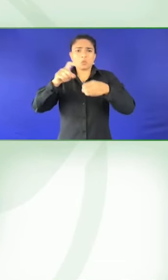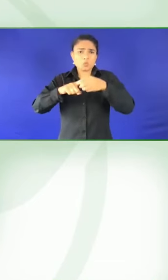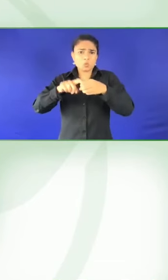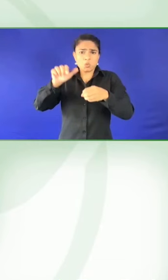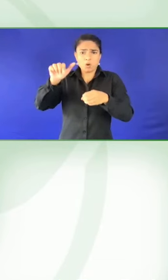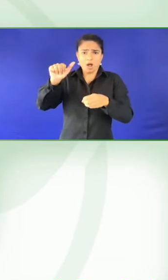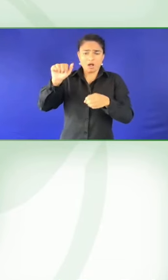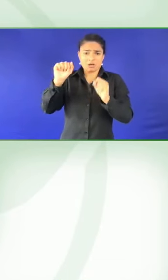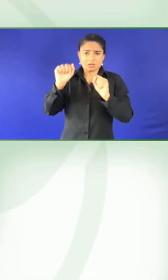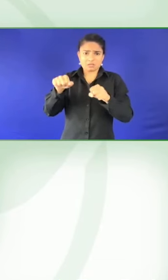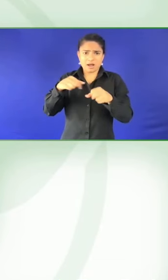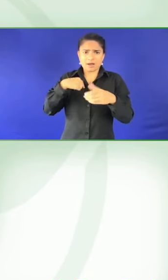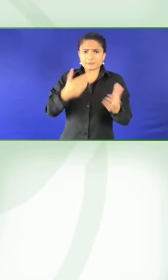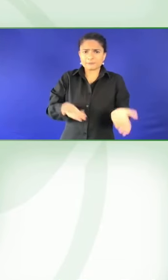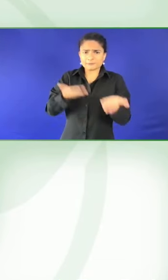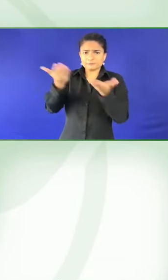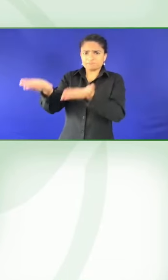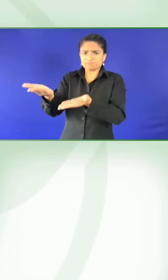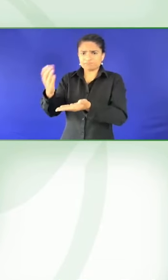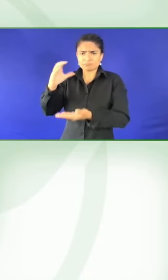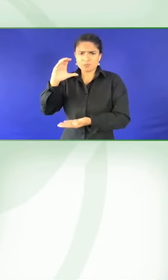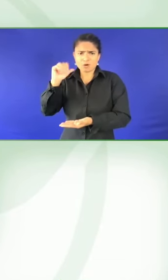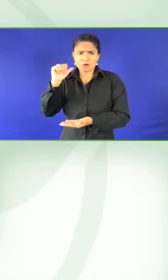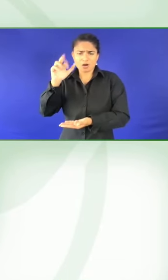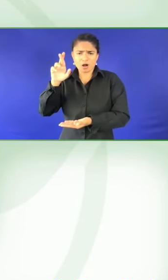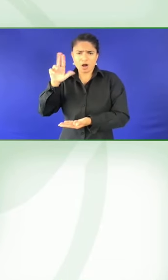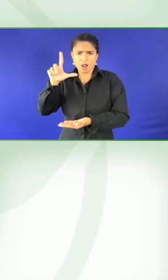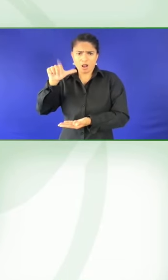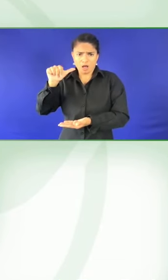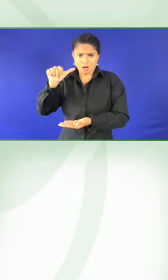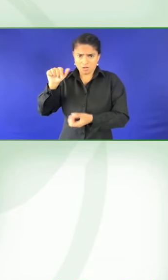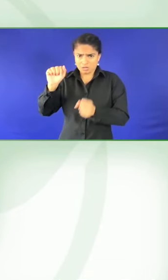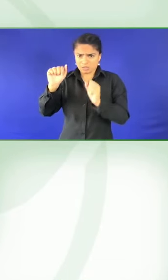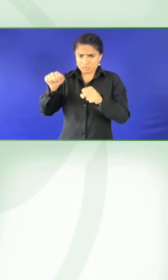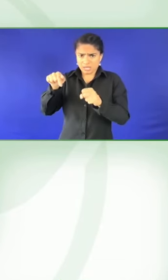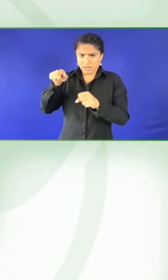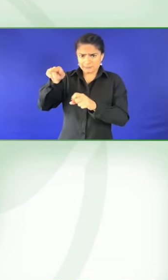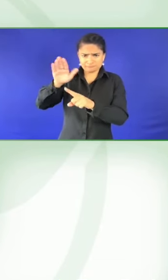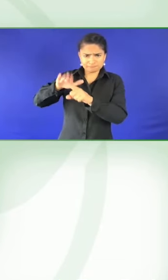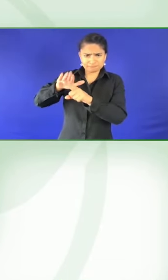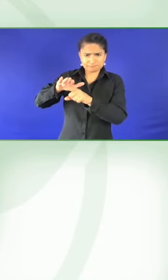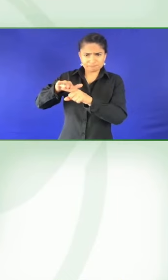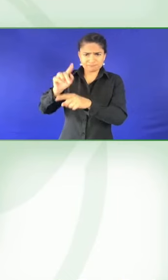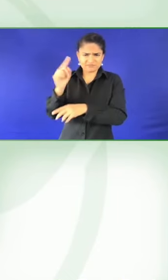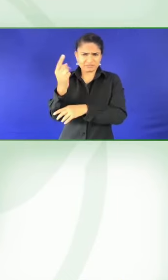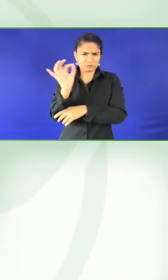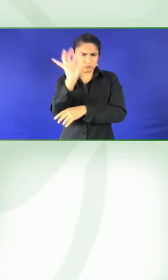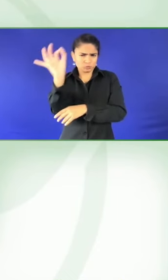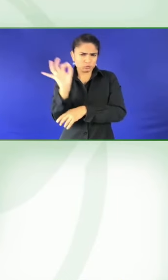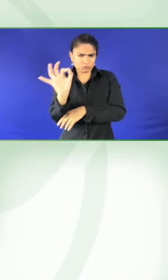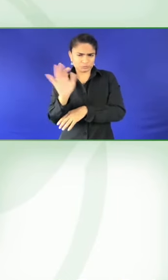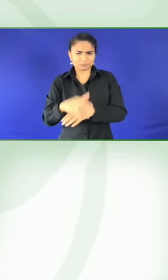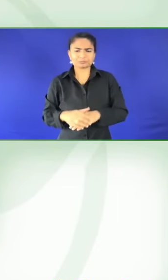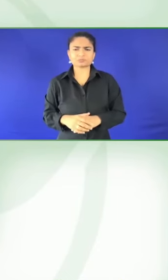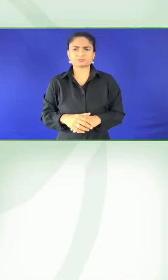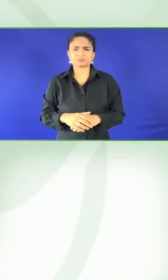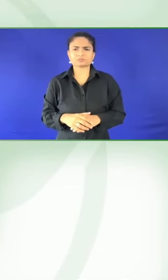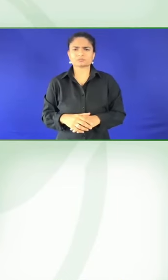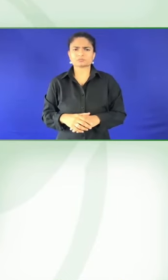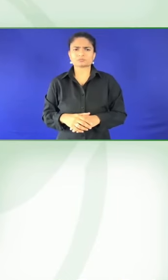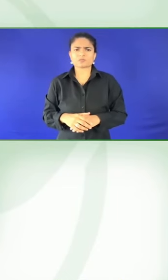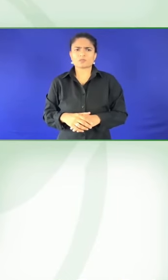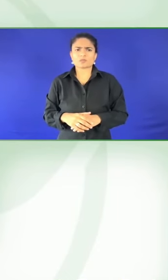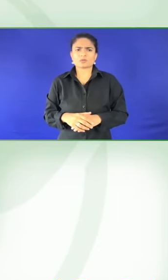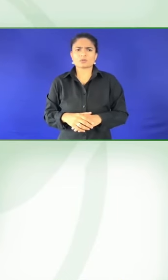an increasingly connected world, regional sign language is something that could easily start to be impacted by online